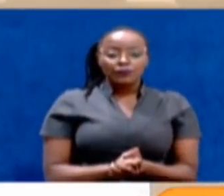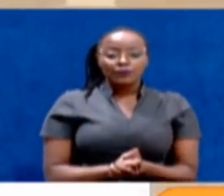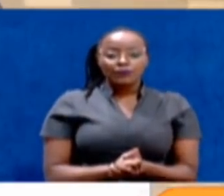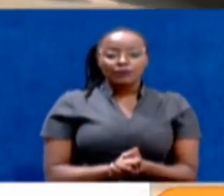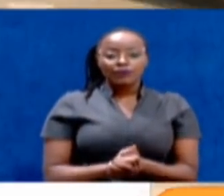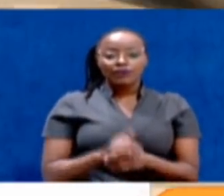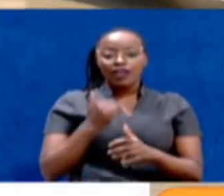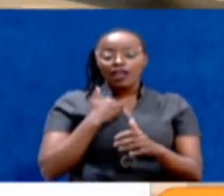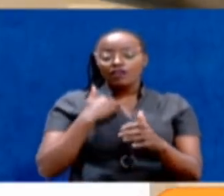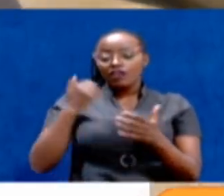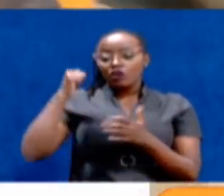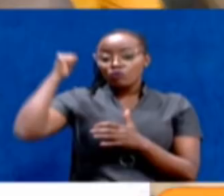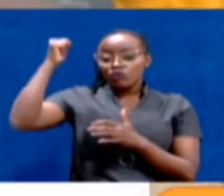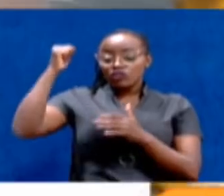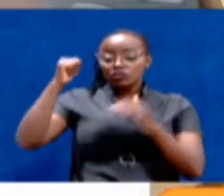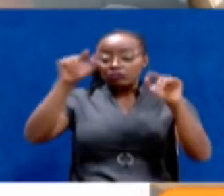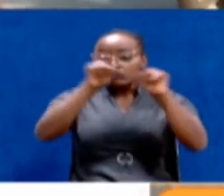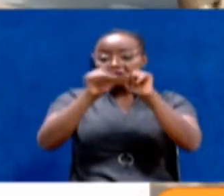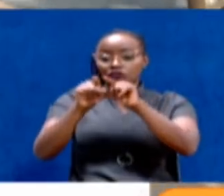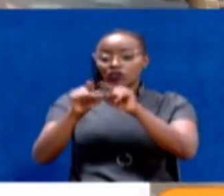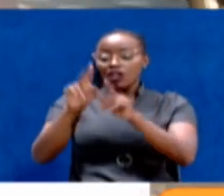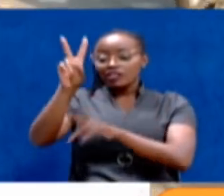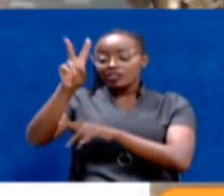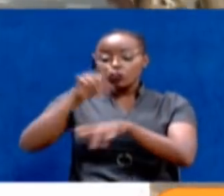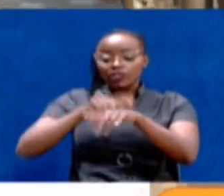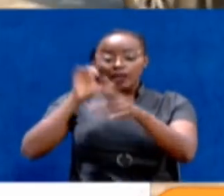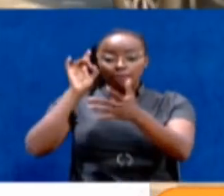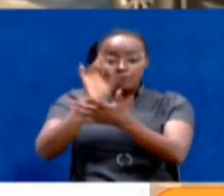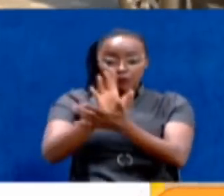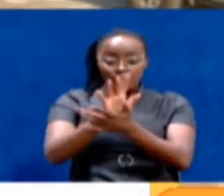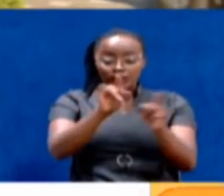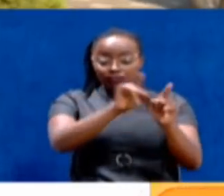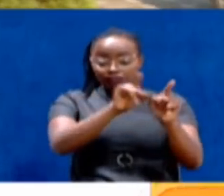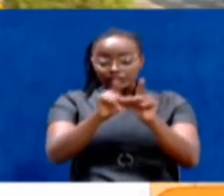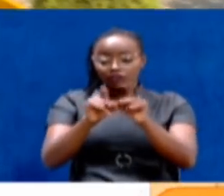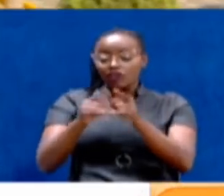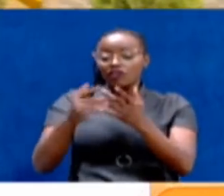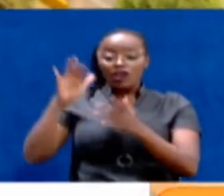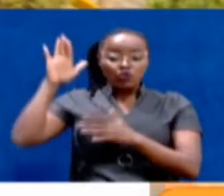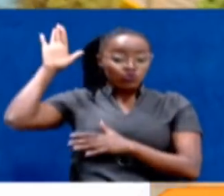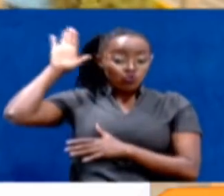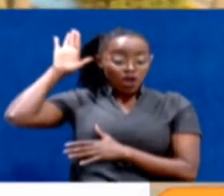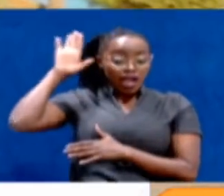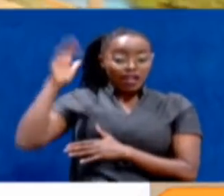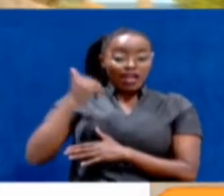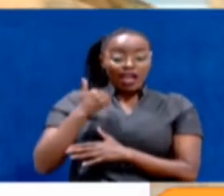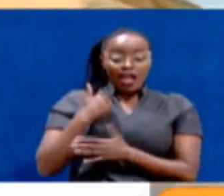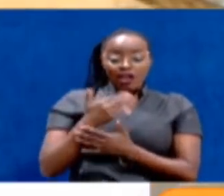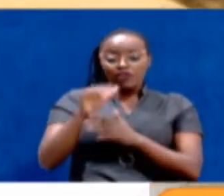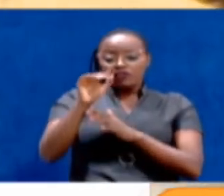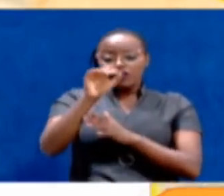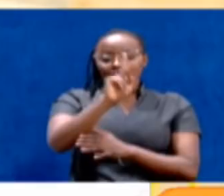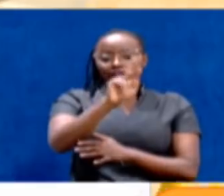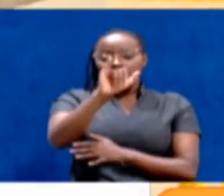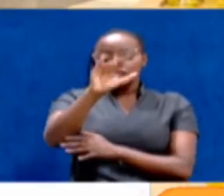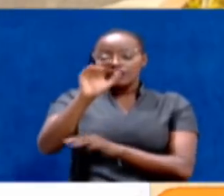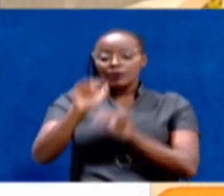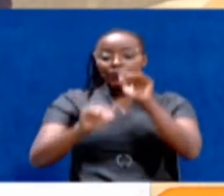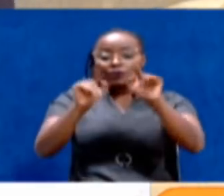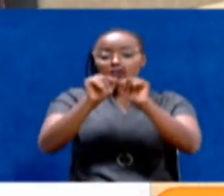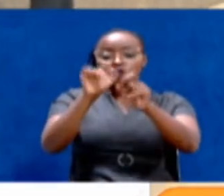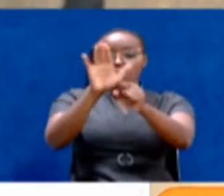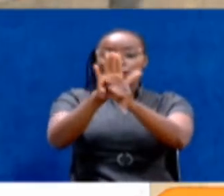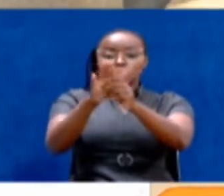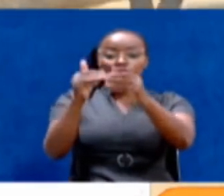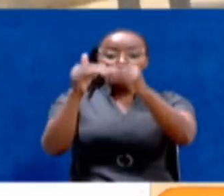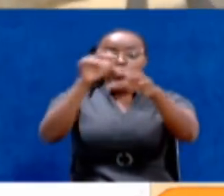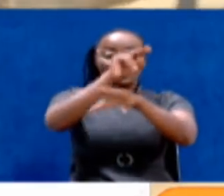He has fallen to the political equivalent of a second wave. Like a lamp to the slaughter, Aidan Duwale has scaled the steps of KICC for the last time as